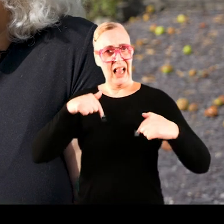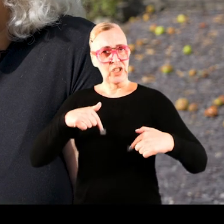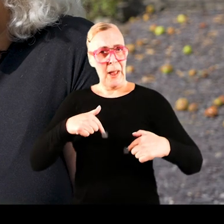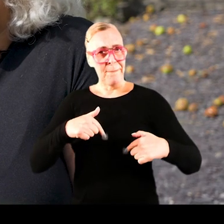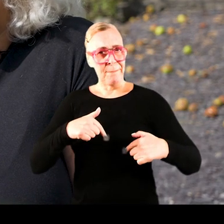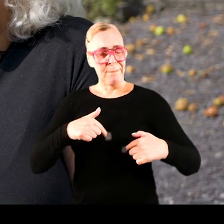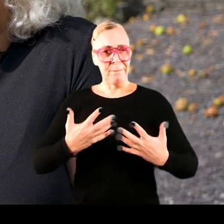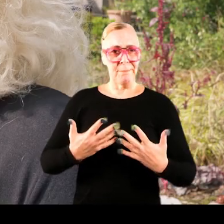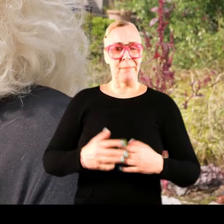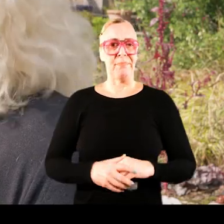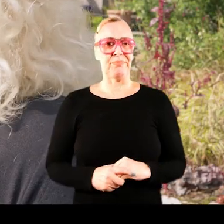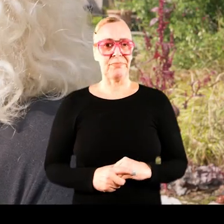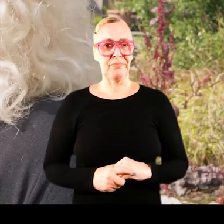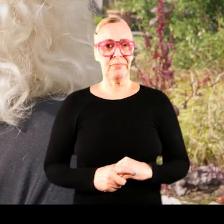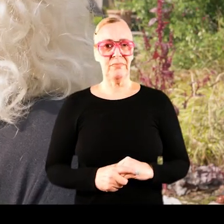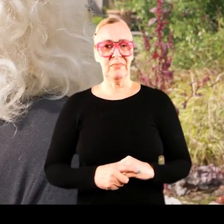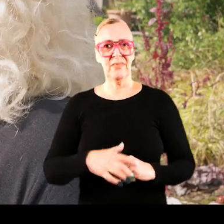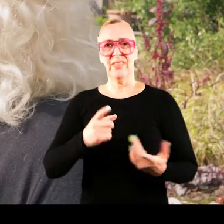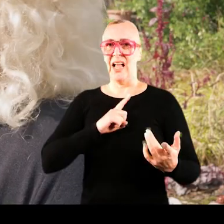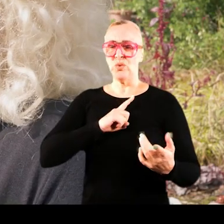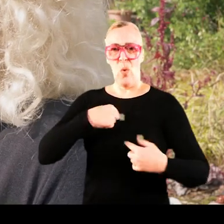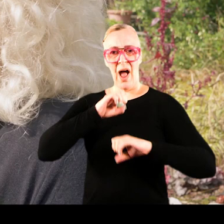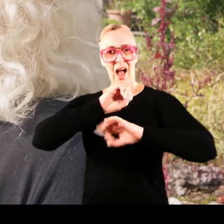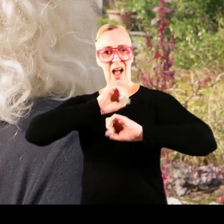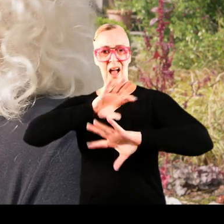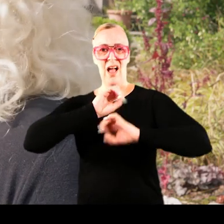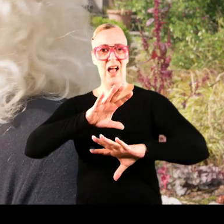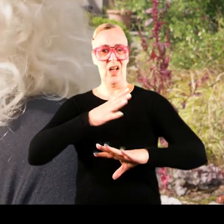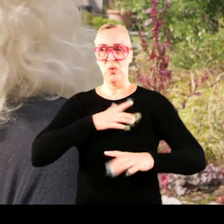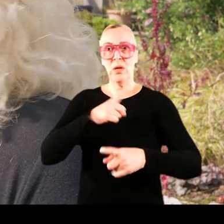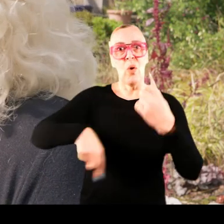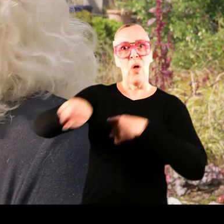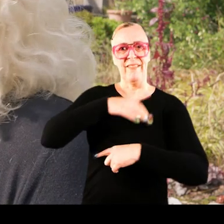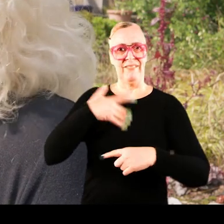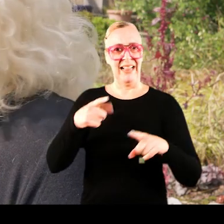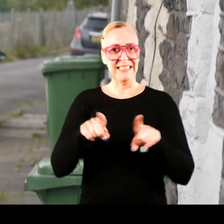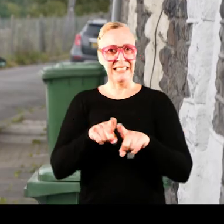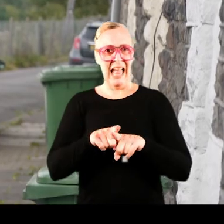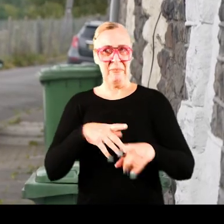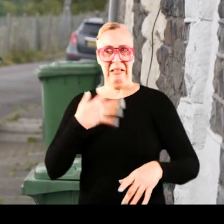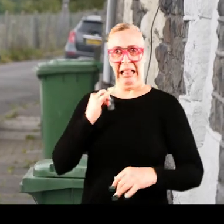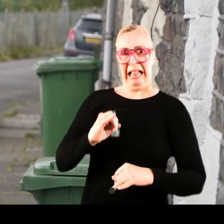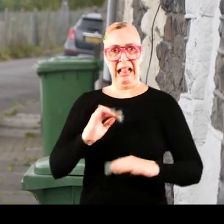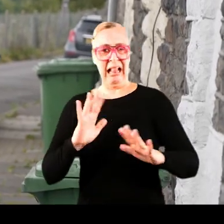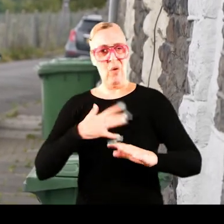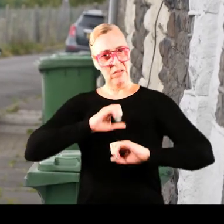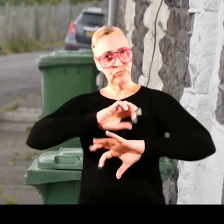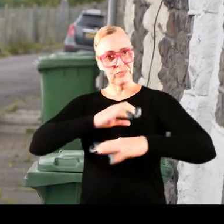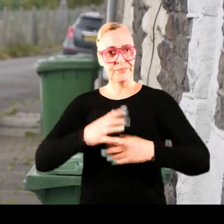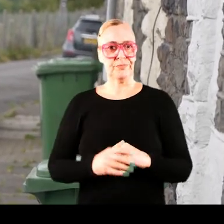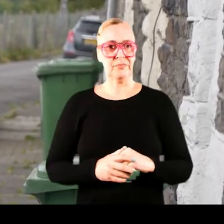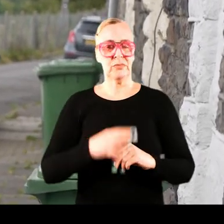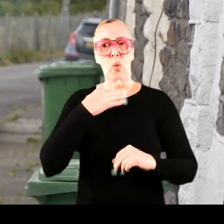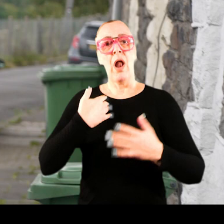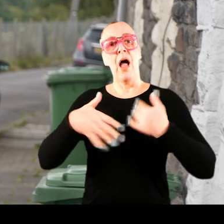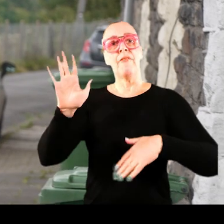in it, the smell. It's one of the reasons I'm going to have a chat with you because I don't want anybody else going through this. Now